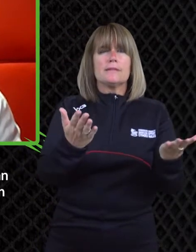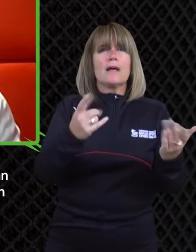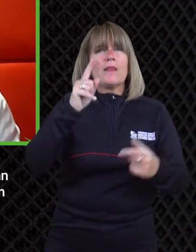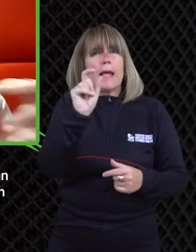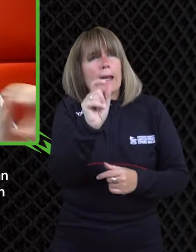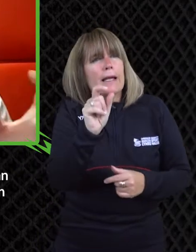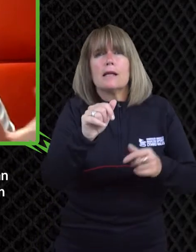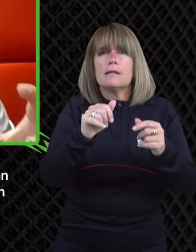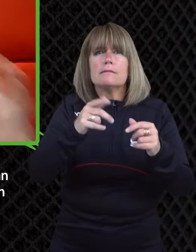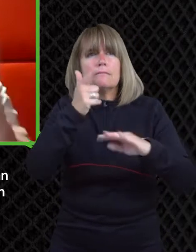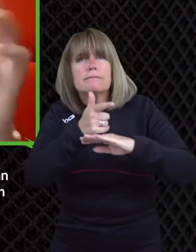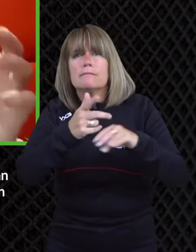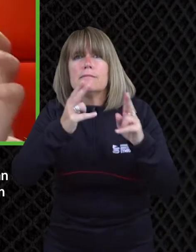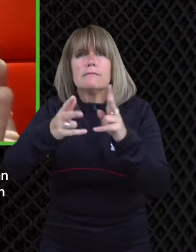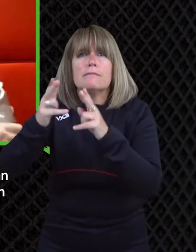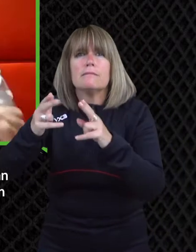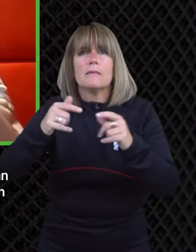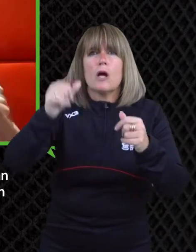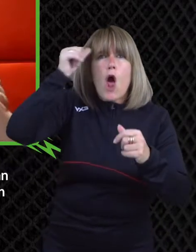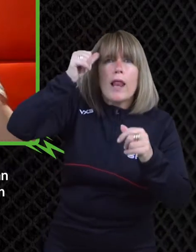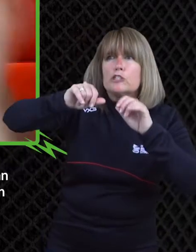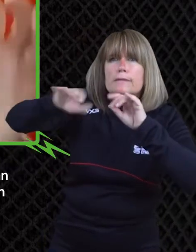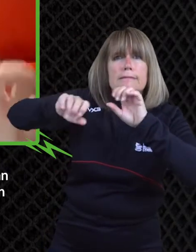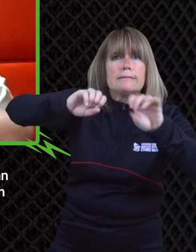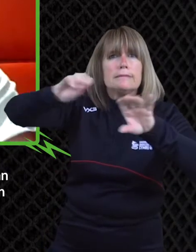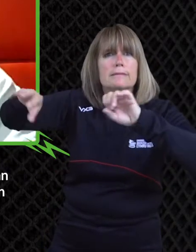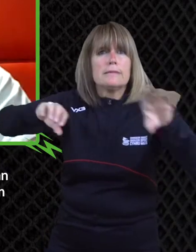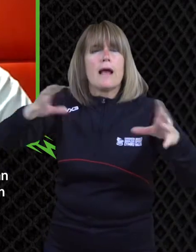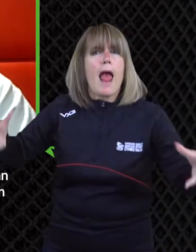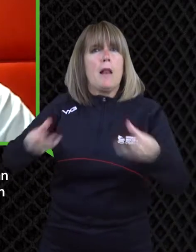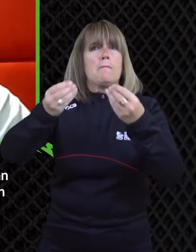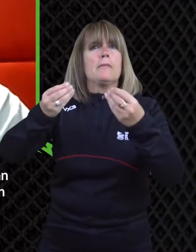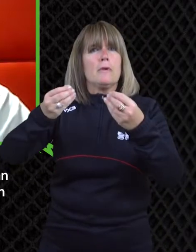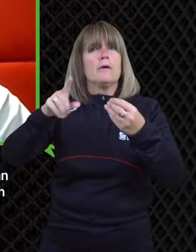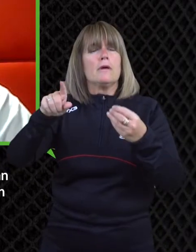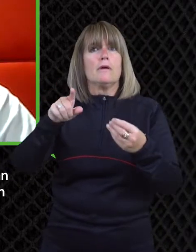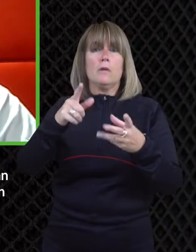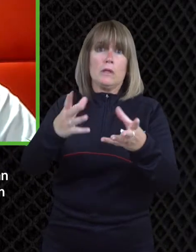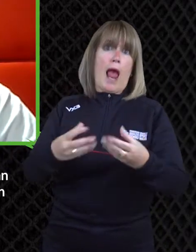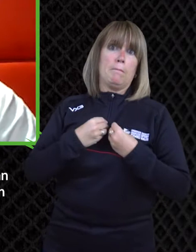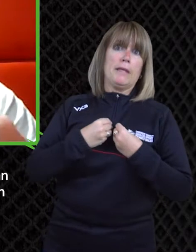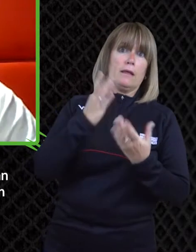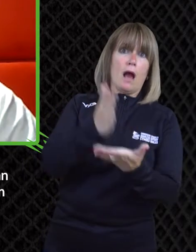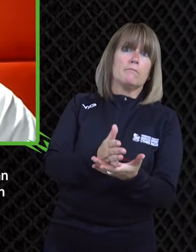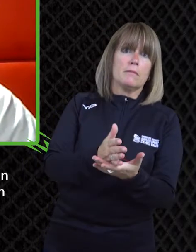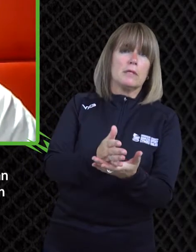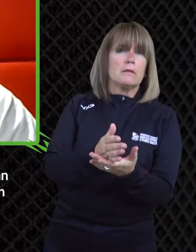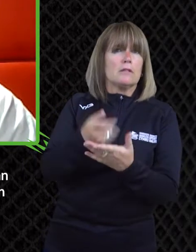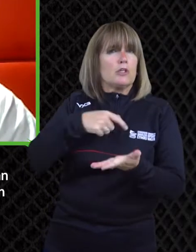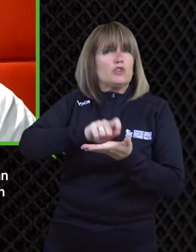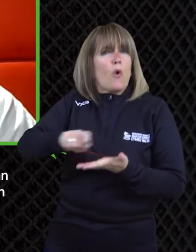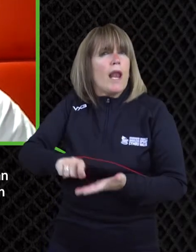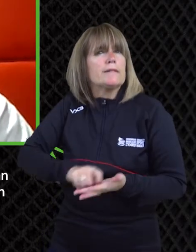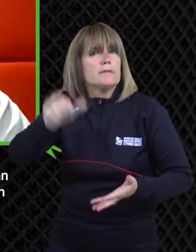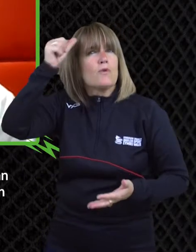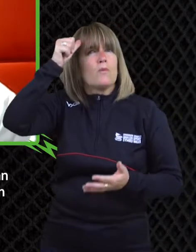but i think it's little snippets little nuggets of knowledge um that can help and it would definitely help me um